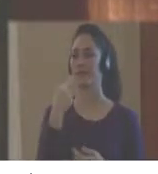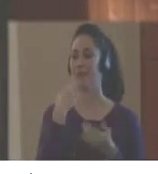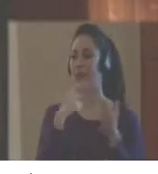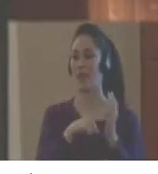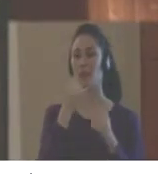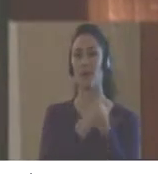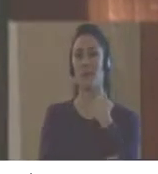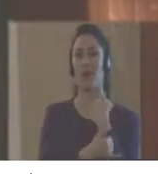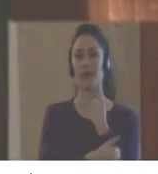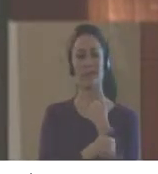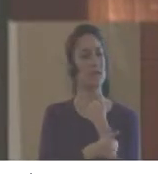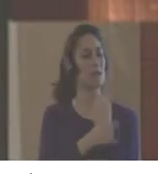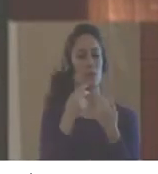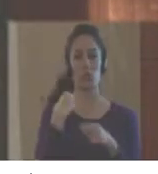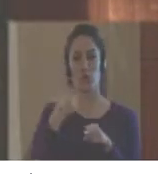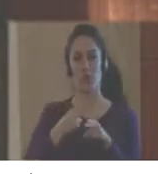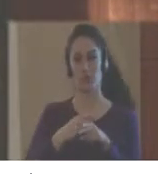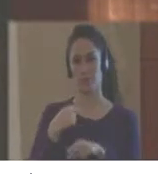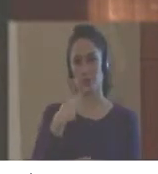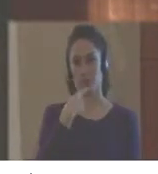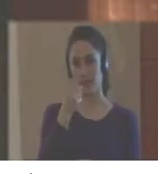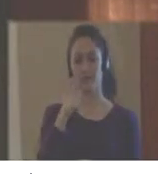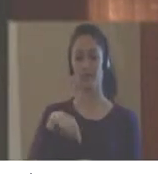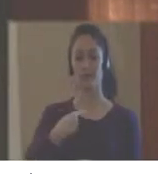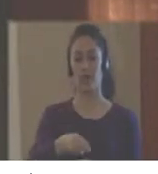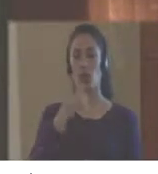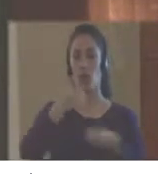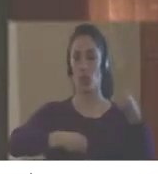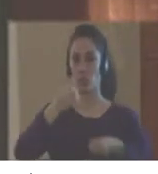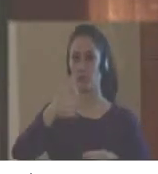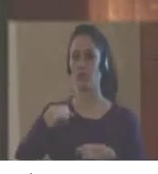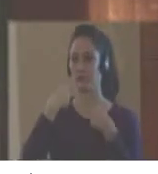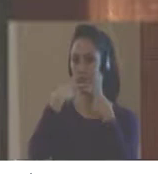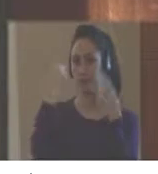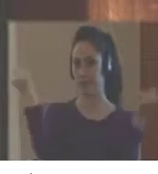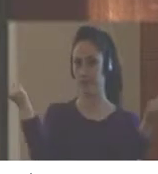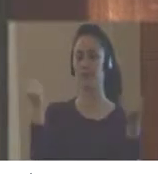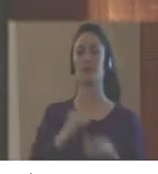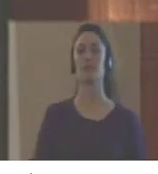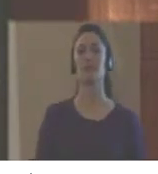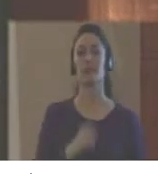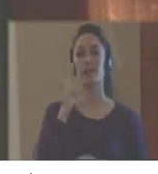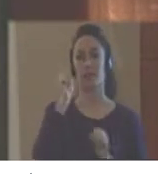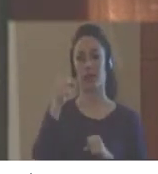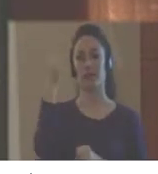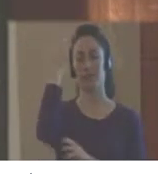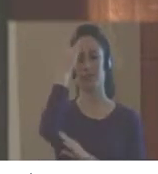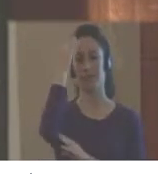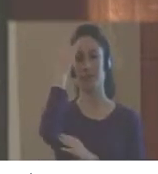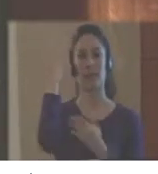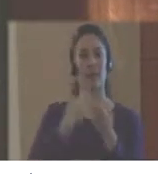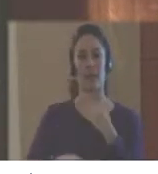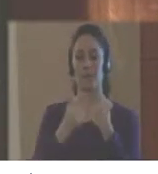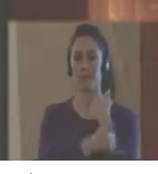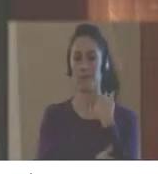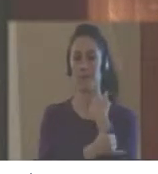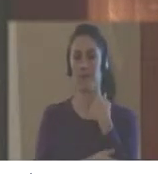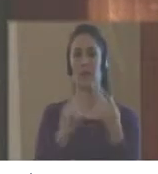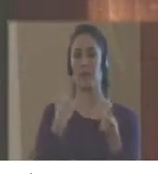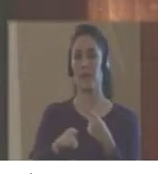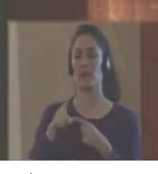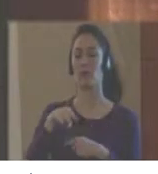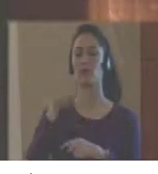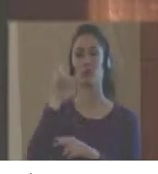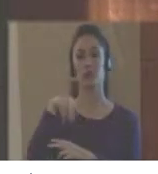conditions. Here we have an example of a country in the region. I'm not going to say who or which country, but you'll know – in October, you'll know